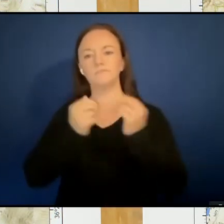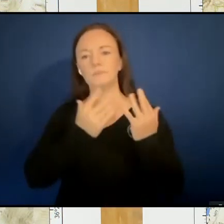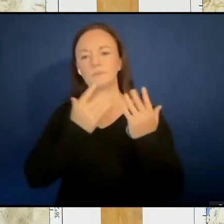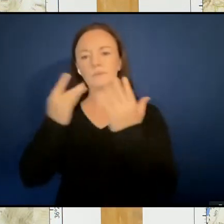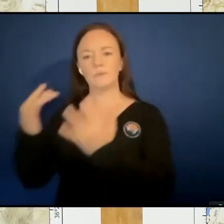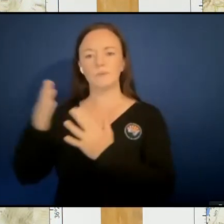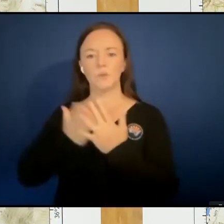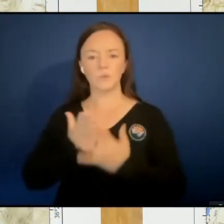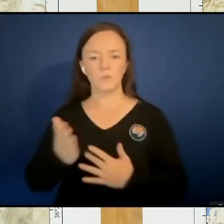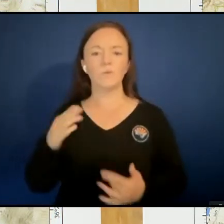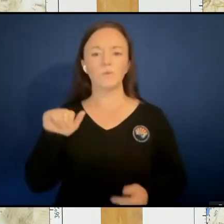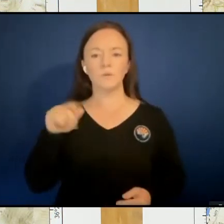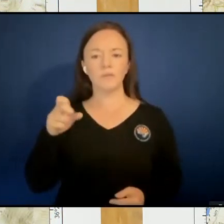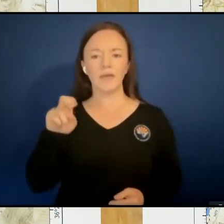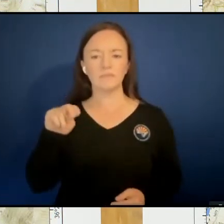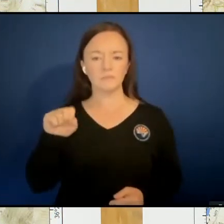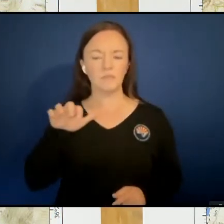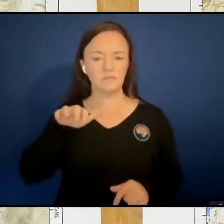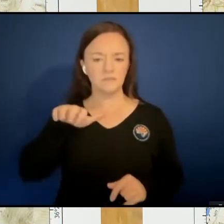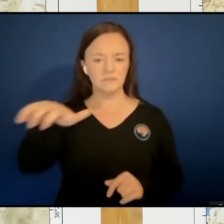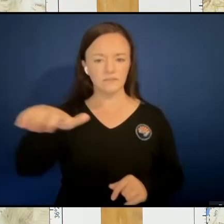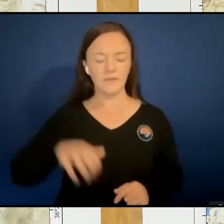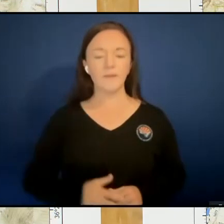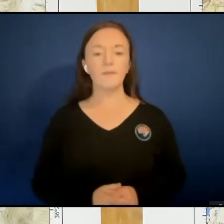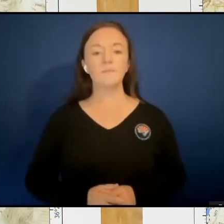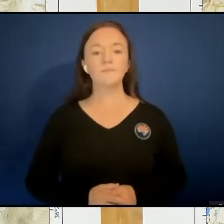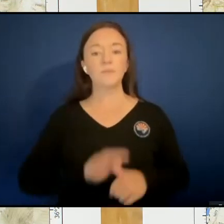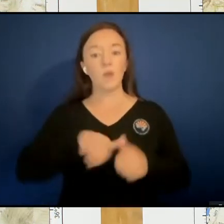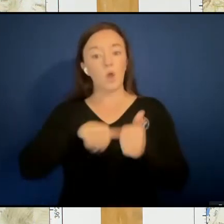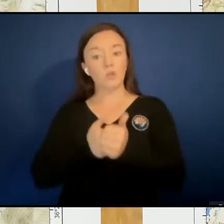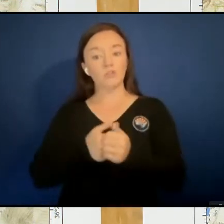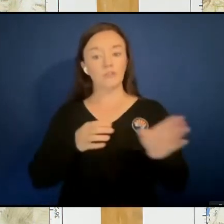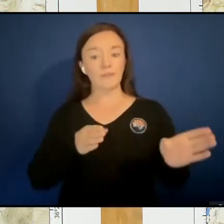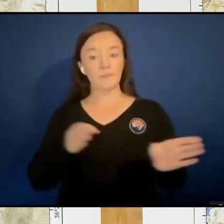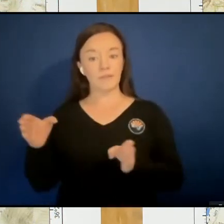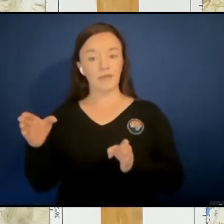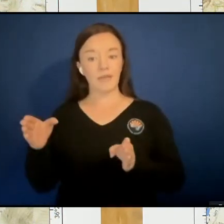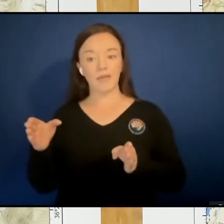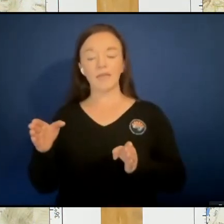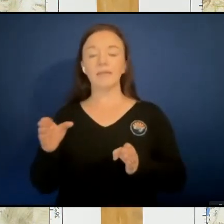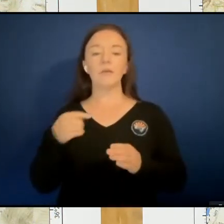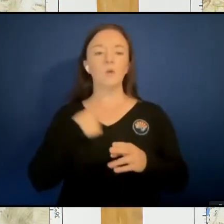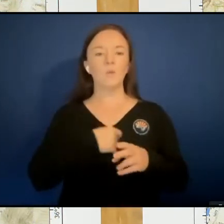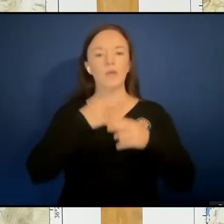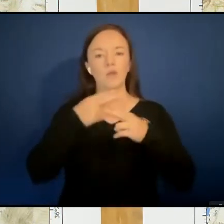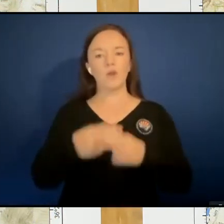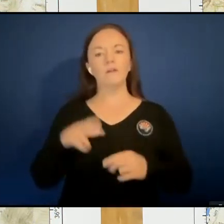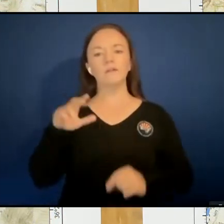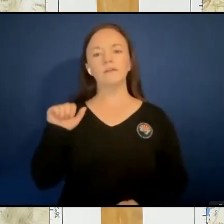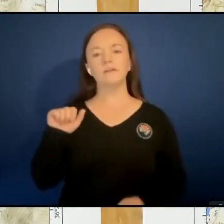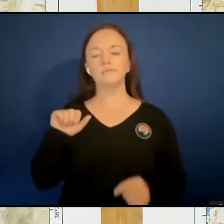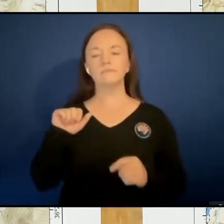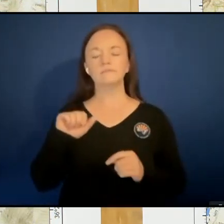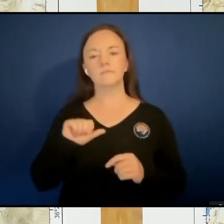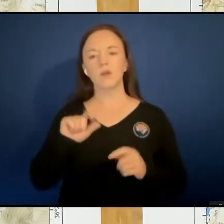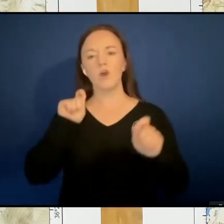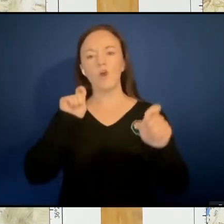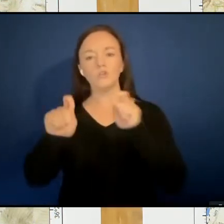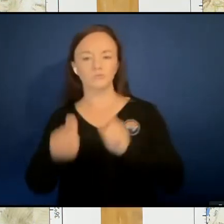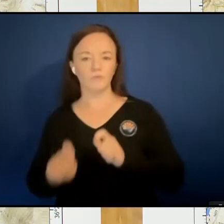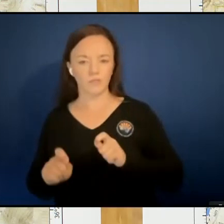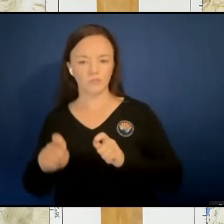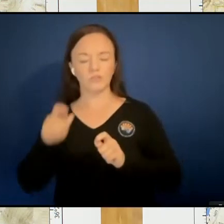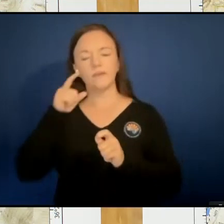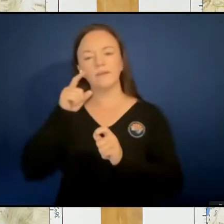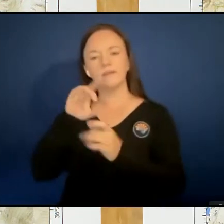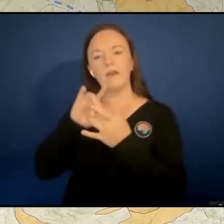an alternate plan is in, in our vernacular just is, is, is an alteration of that primary plan. Like you may do most of the primary plan and then you do a